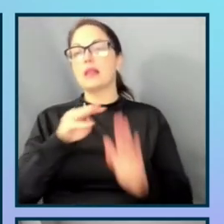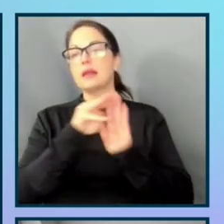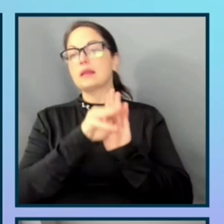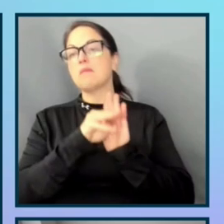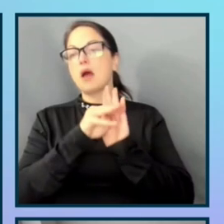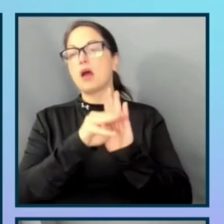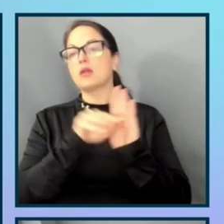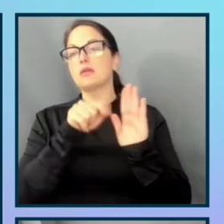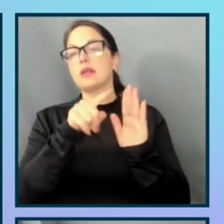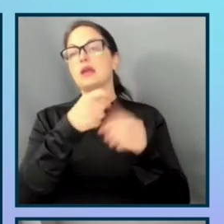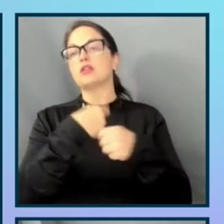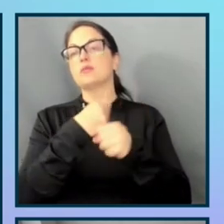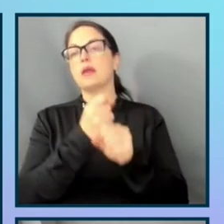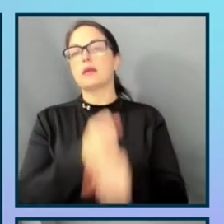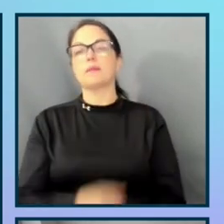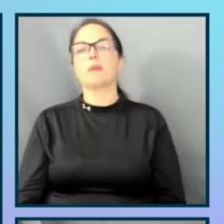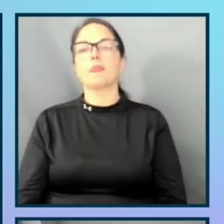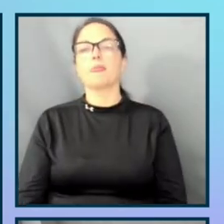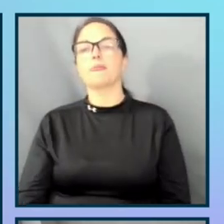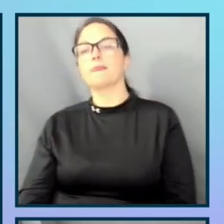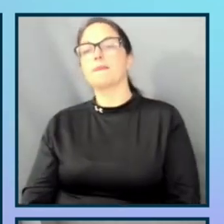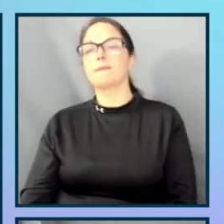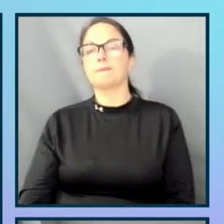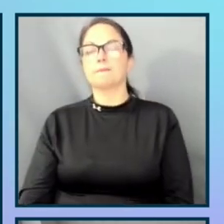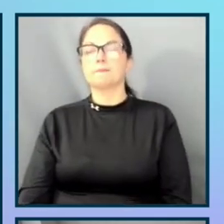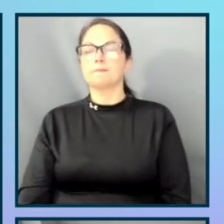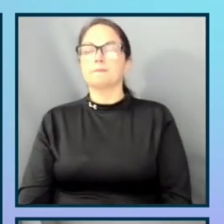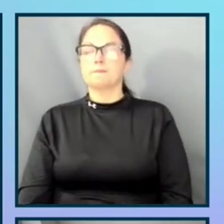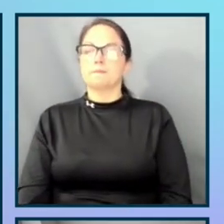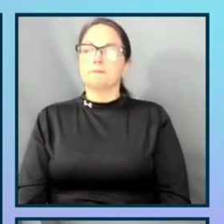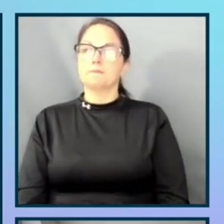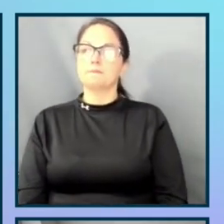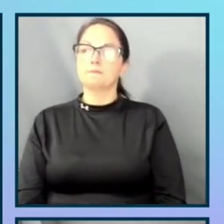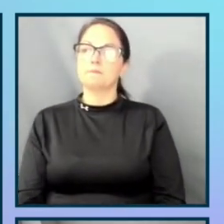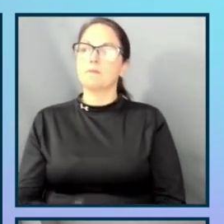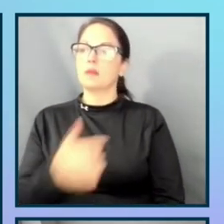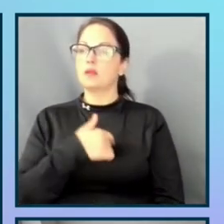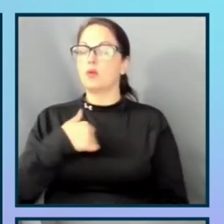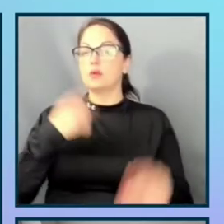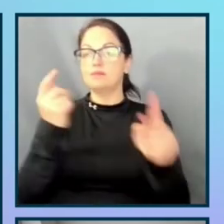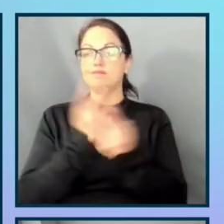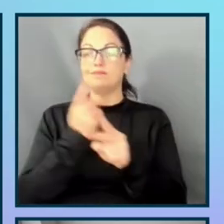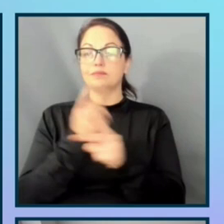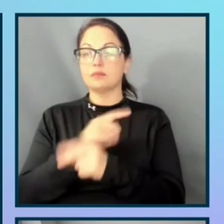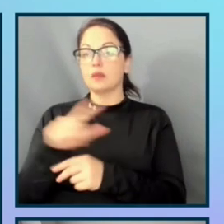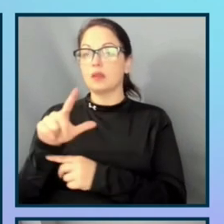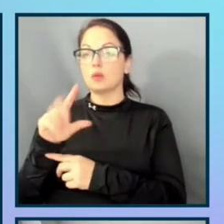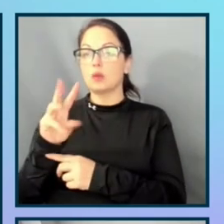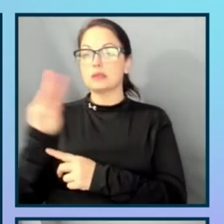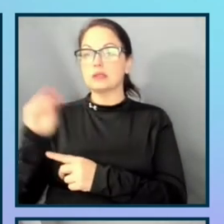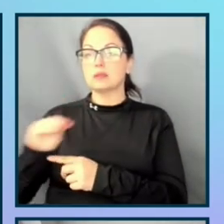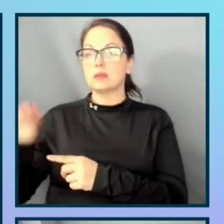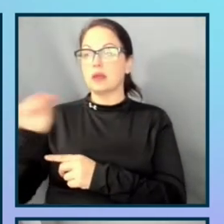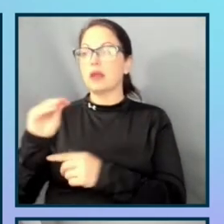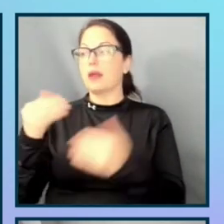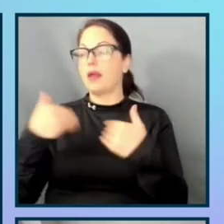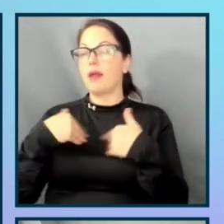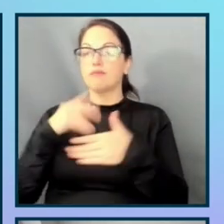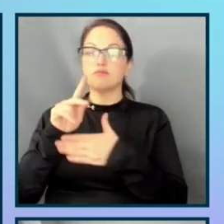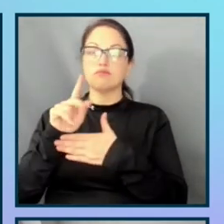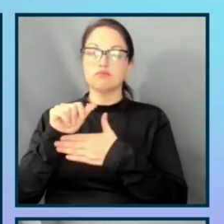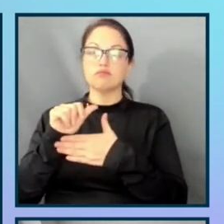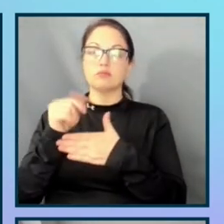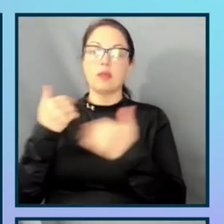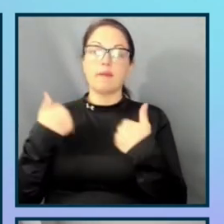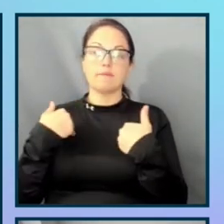So, um, we found that 26% of us adults have a disability. And